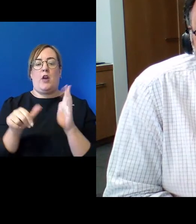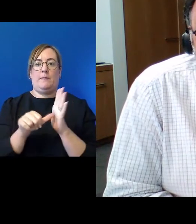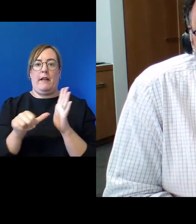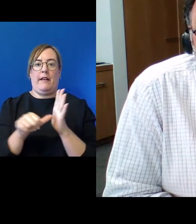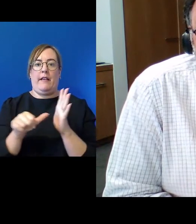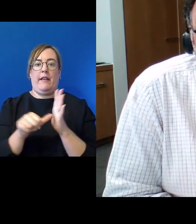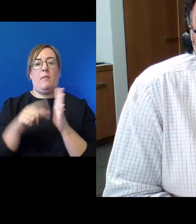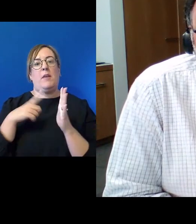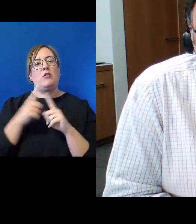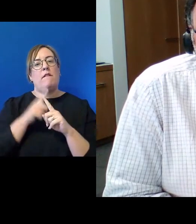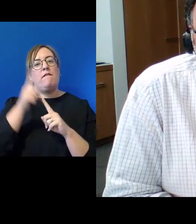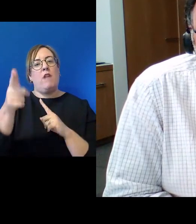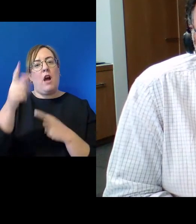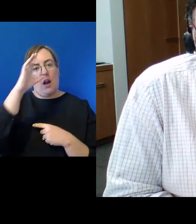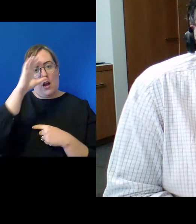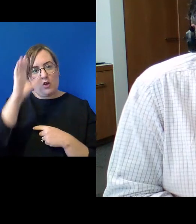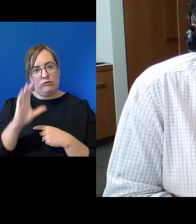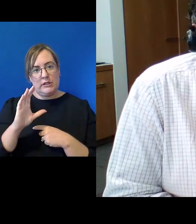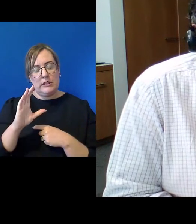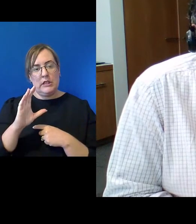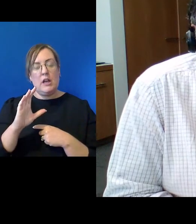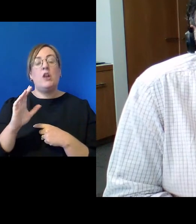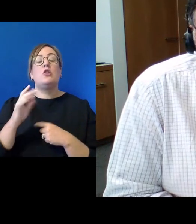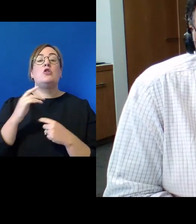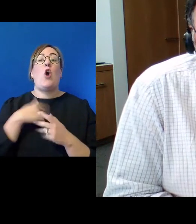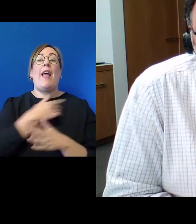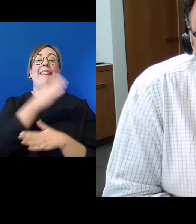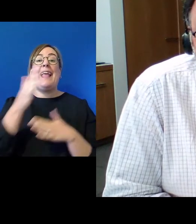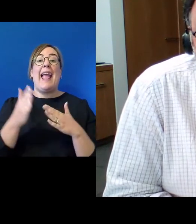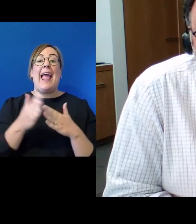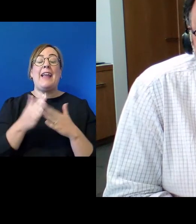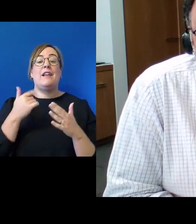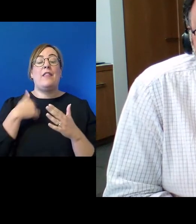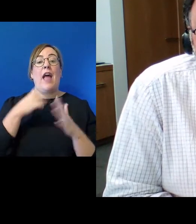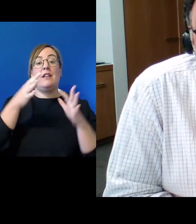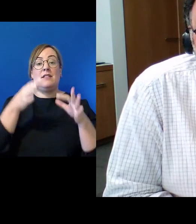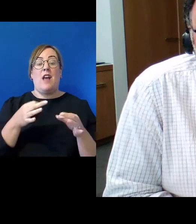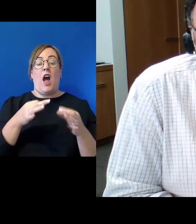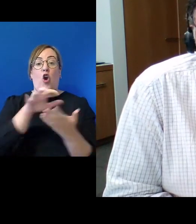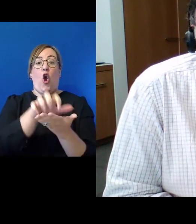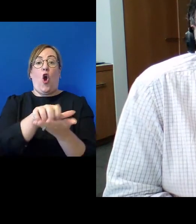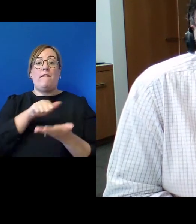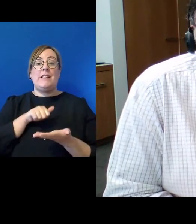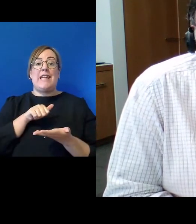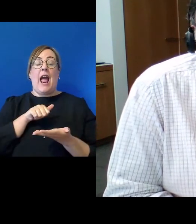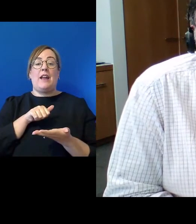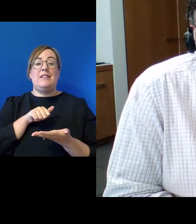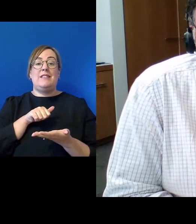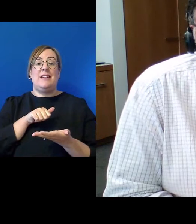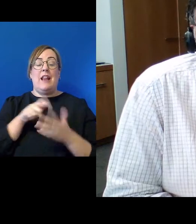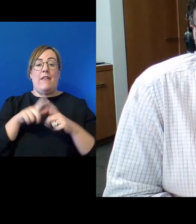And the result of all of that was the confiscation of the lands of the rebel tribes